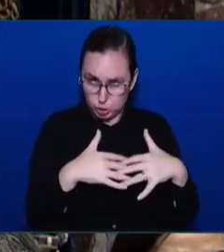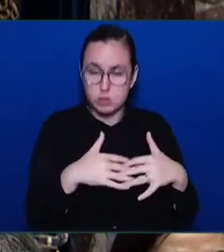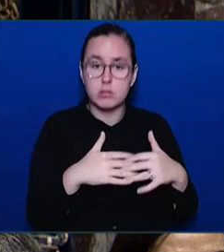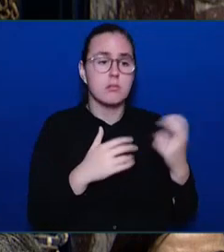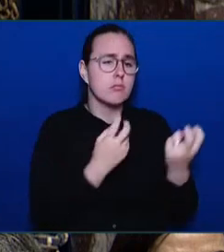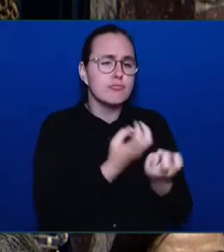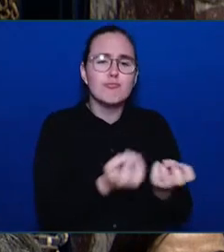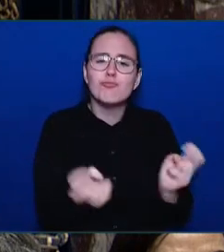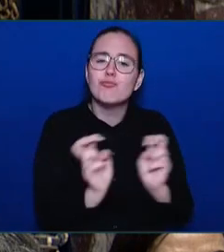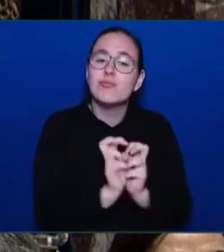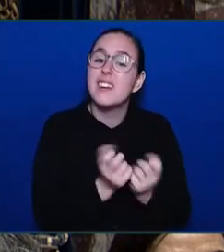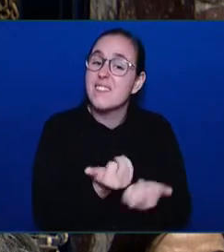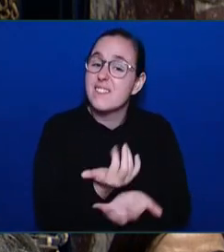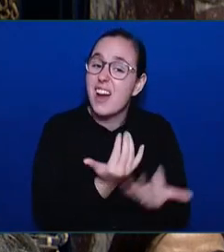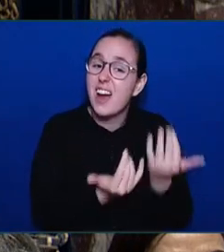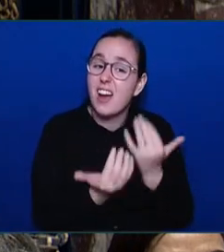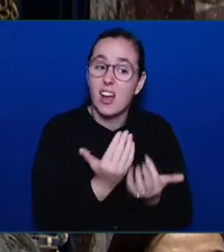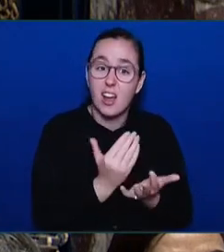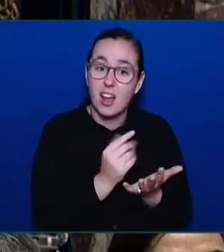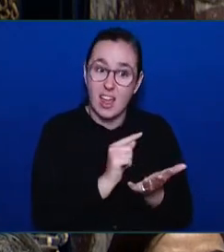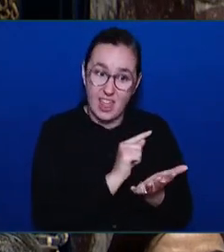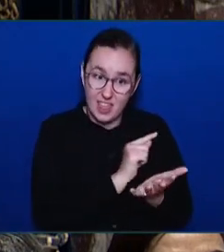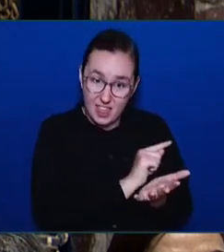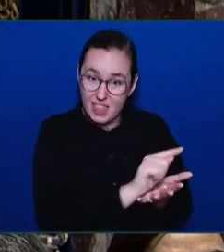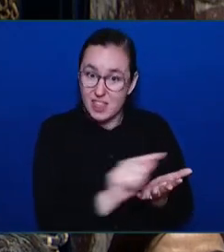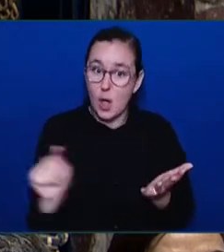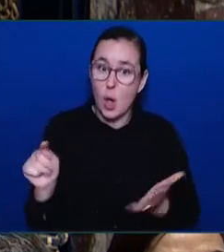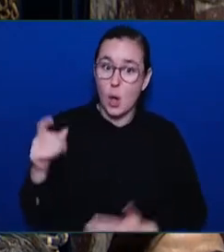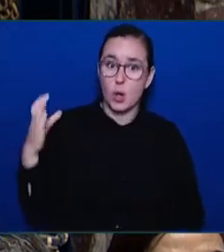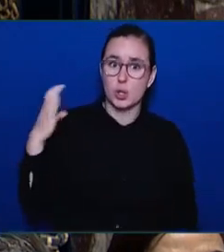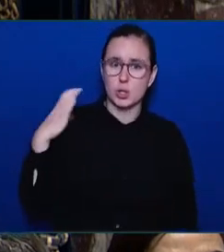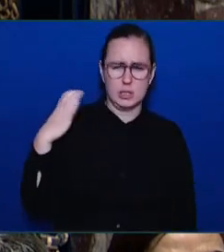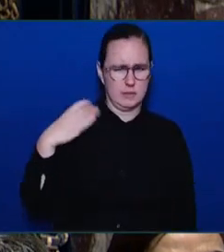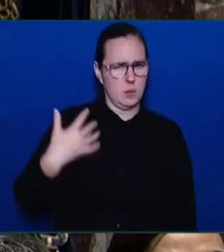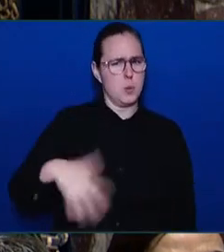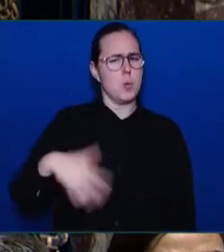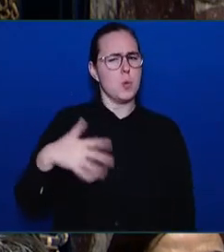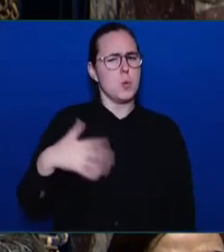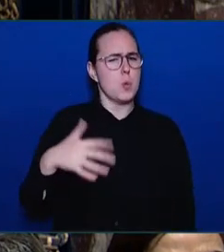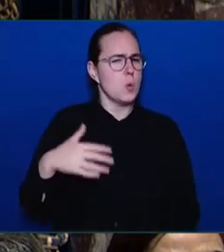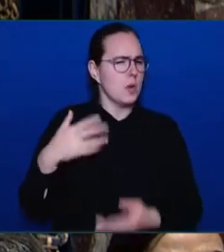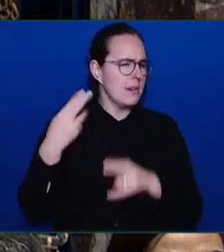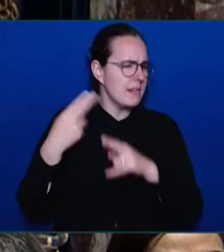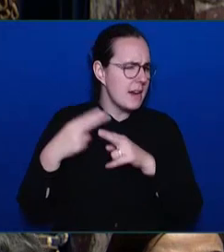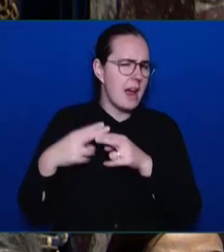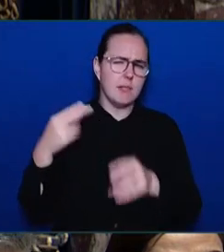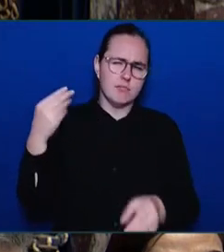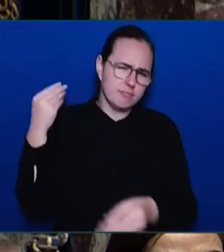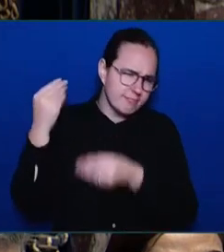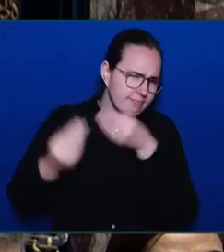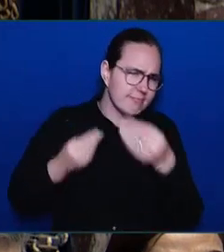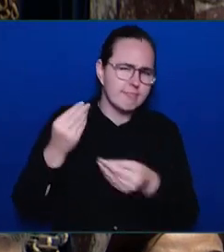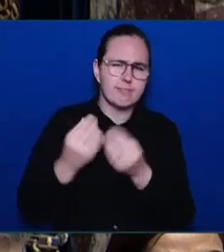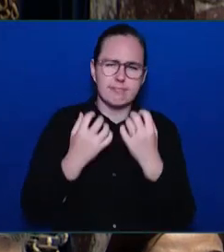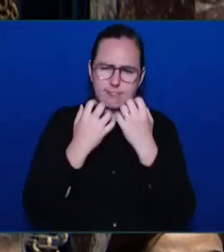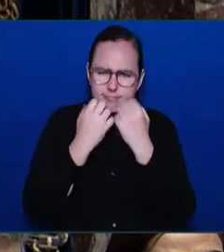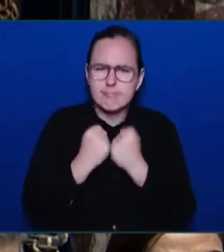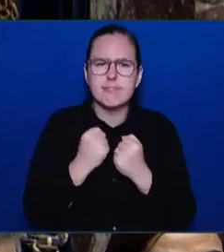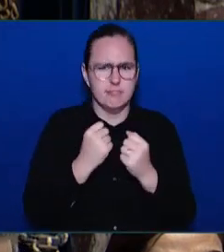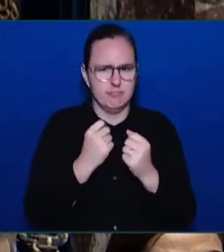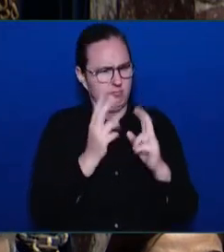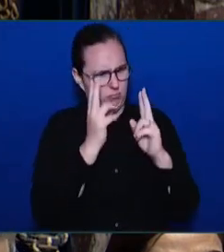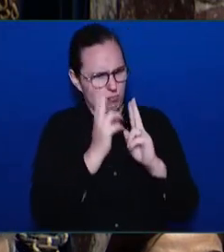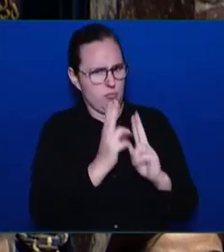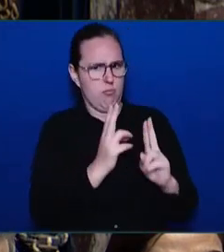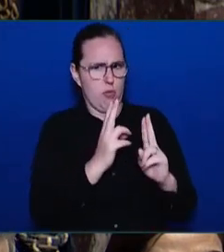of their ancestors, the names that they were looked after and honoured in a good way. These are the leaders this government